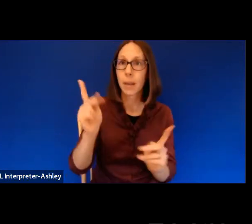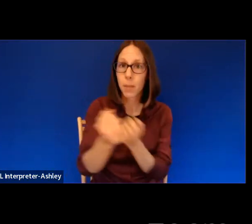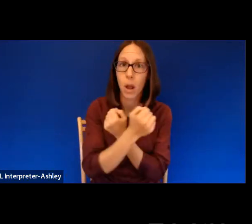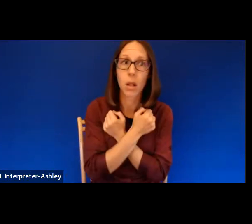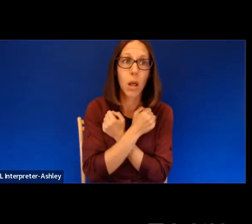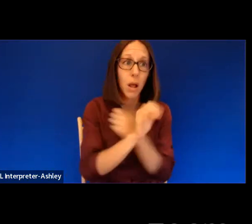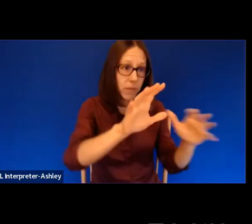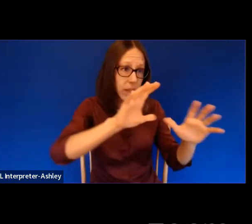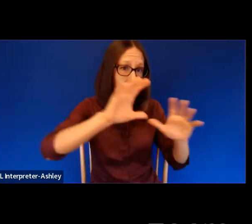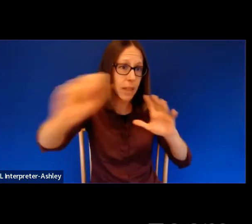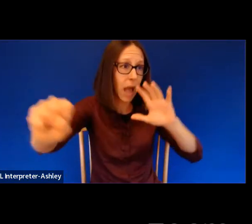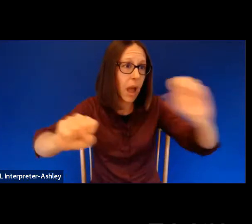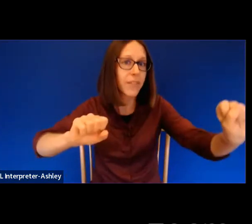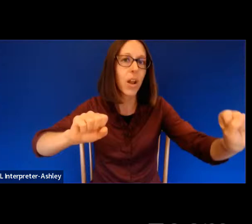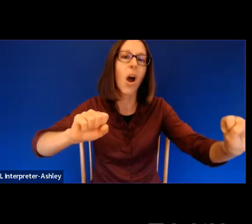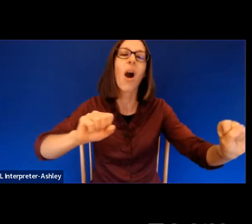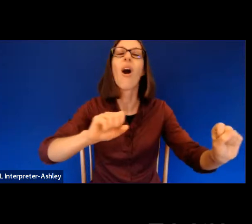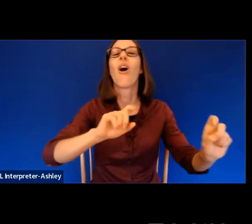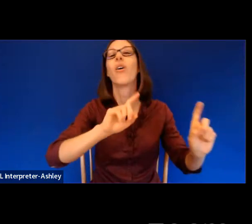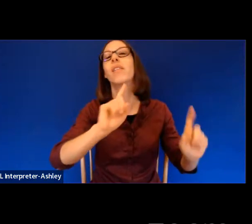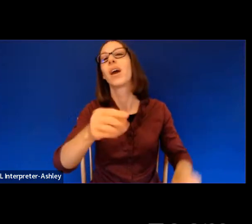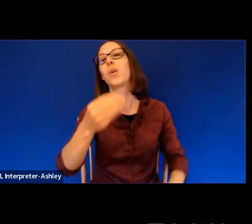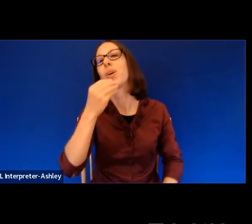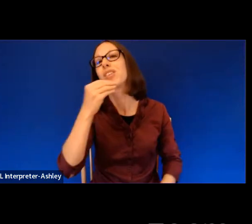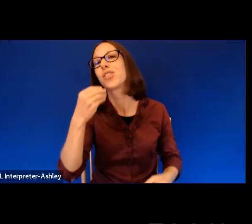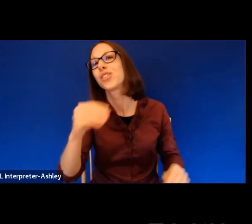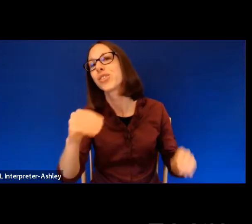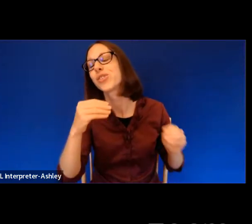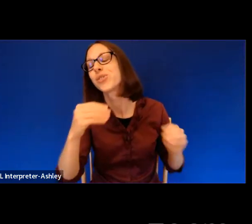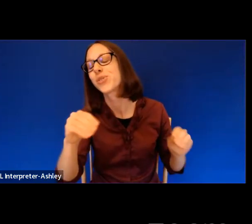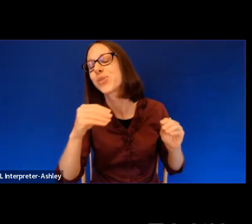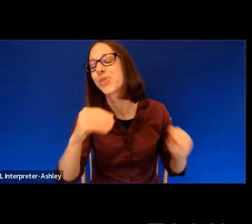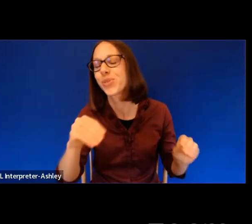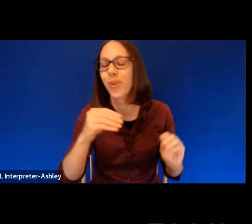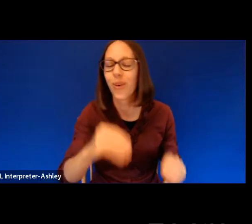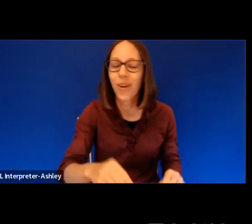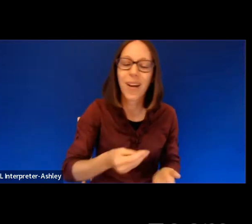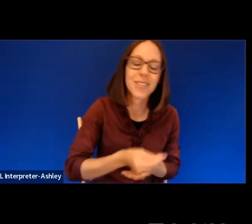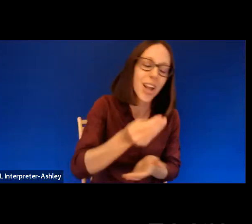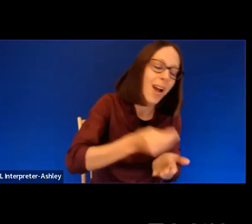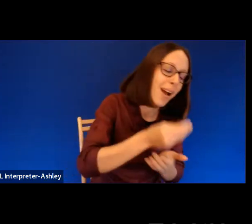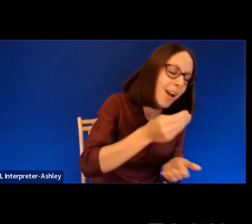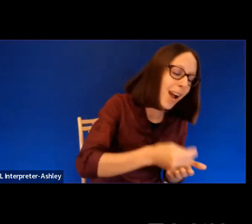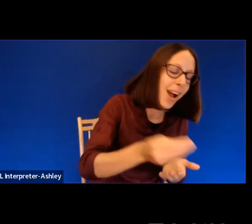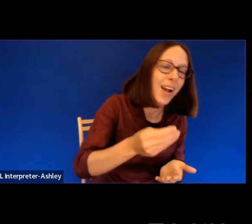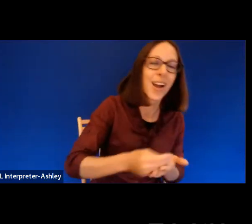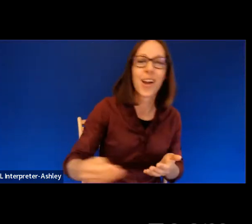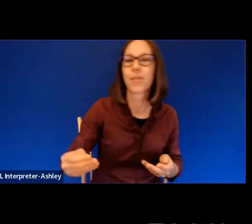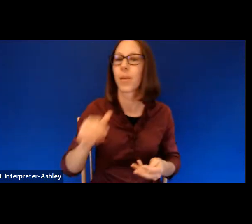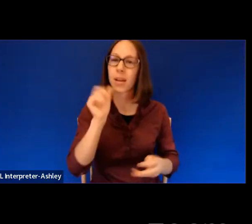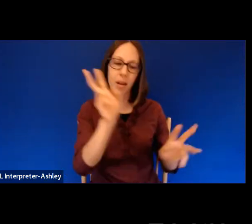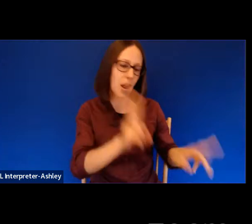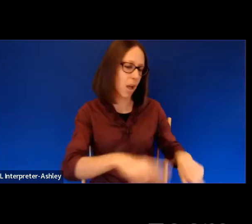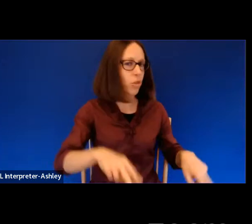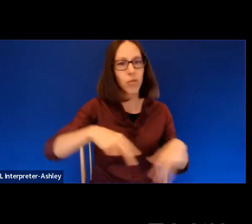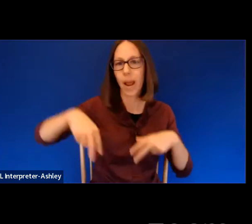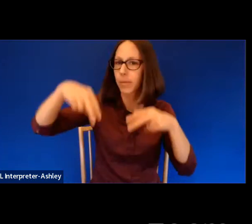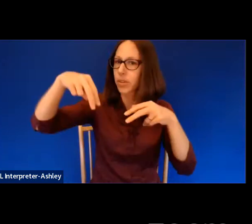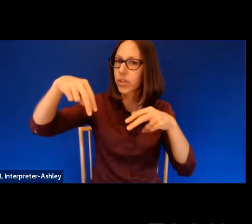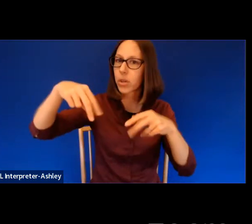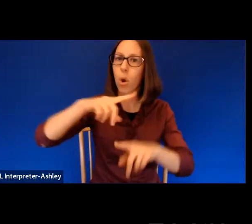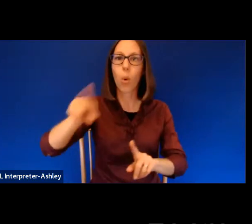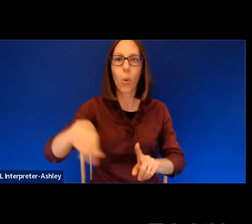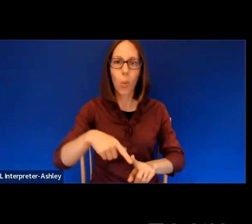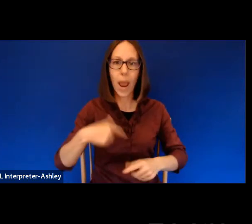to the store, running errands past this errant, un-eving life. After, let what I've